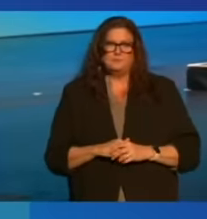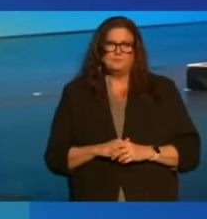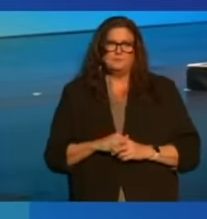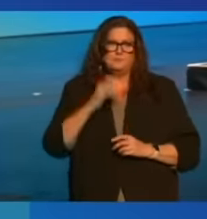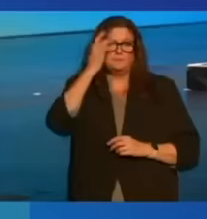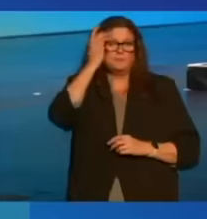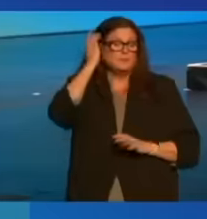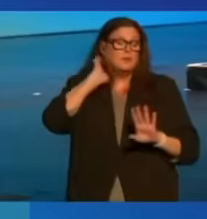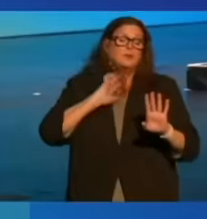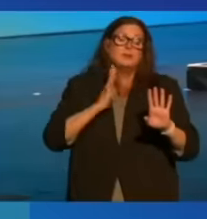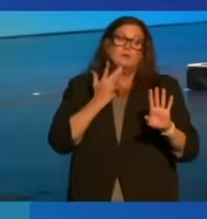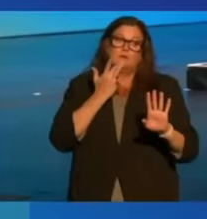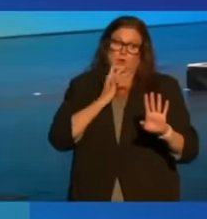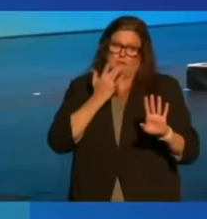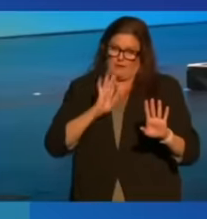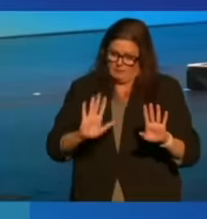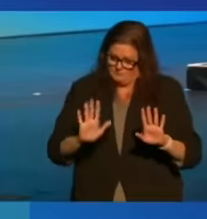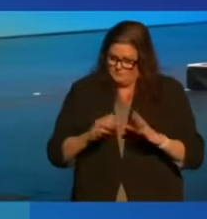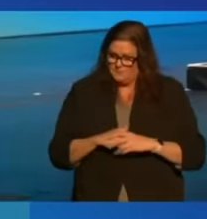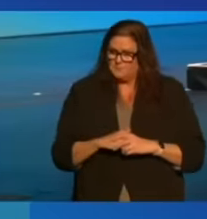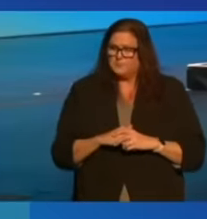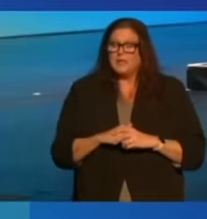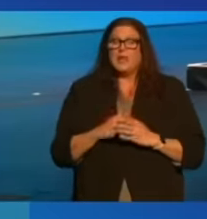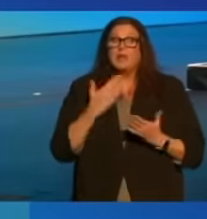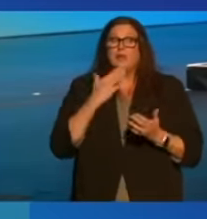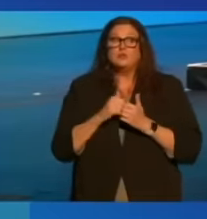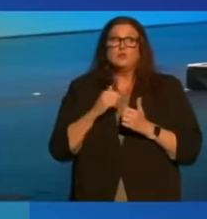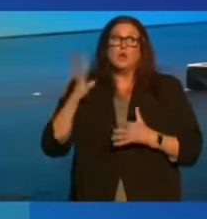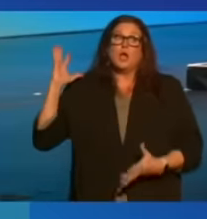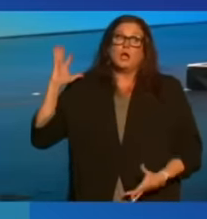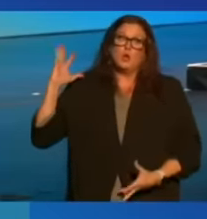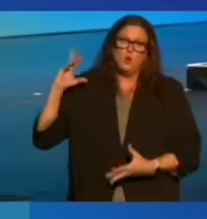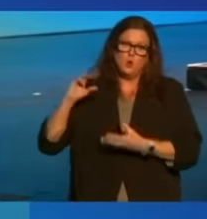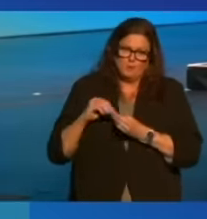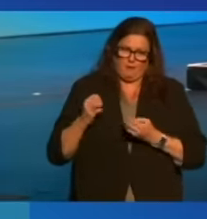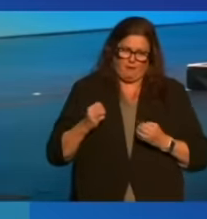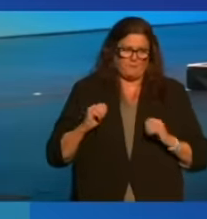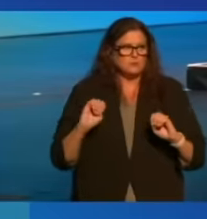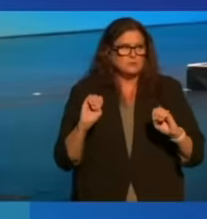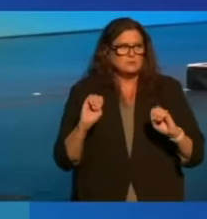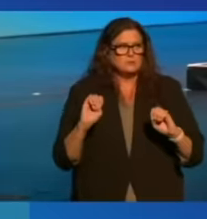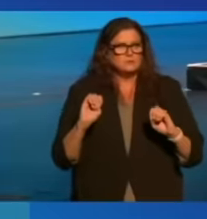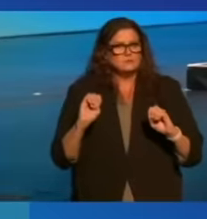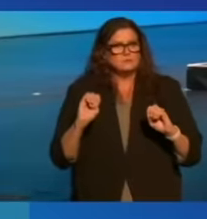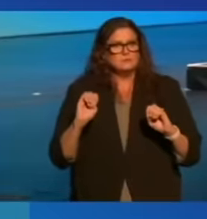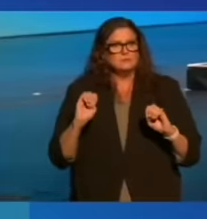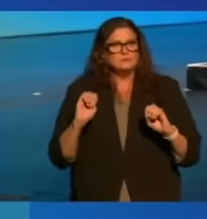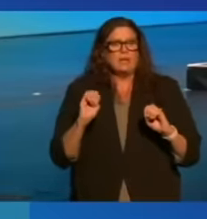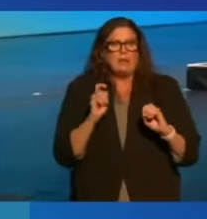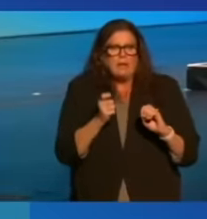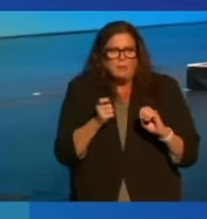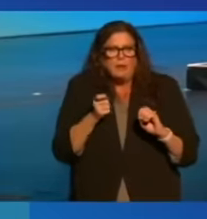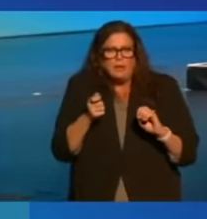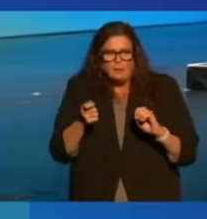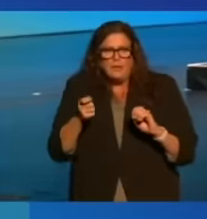But fortunately, thanks to the accumulated efforts, bit by bit,